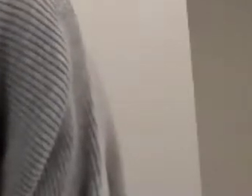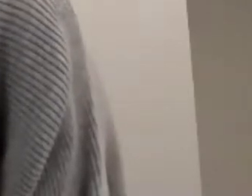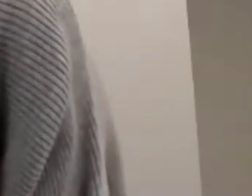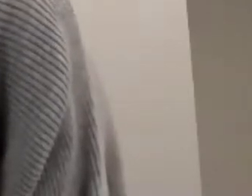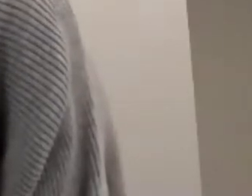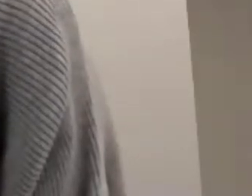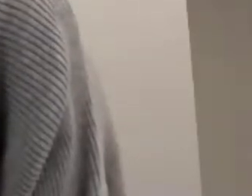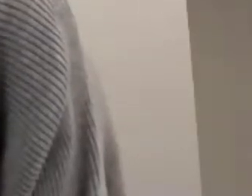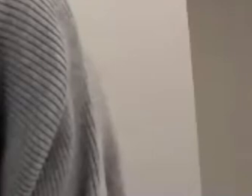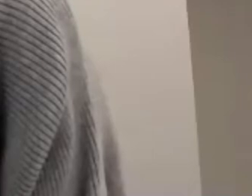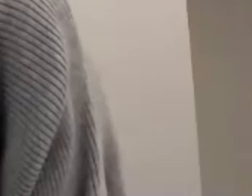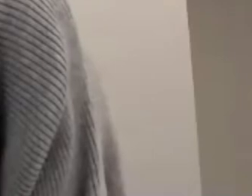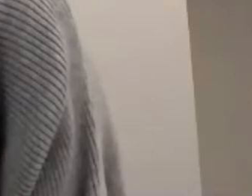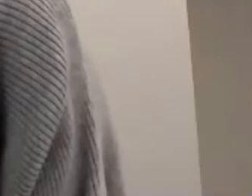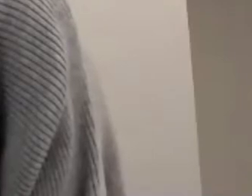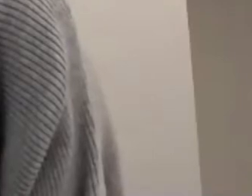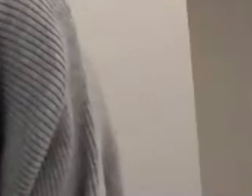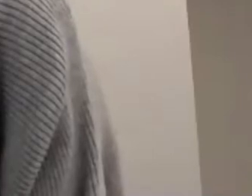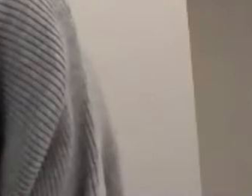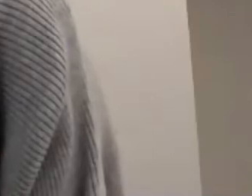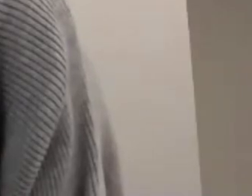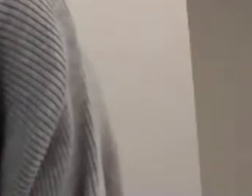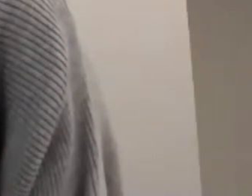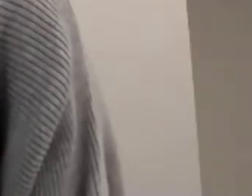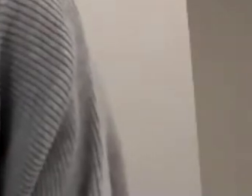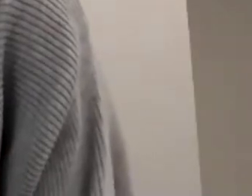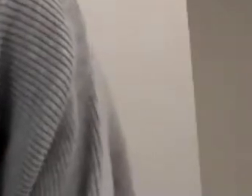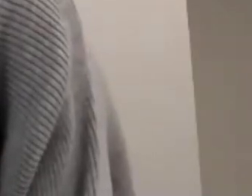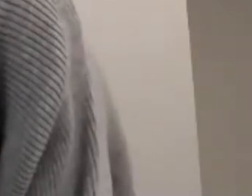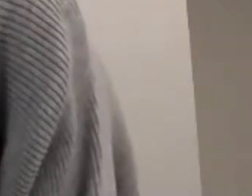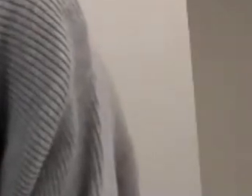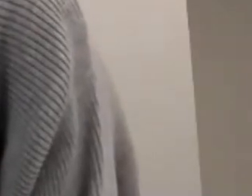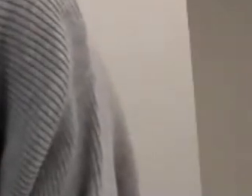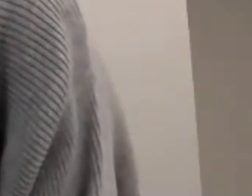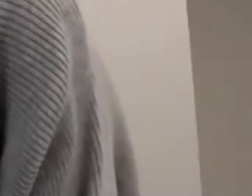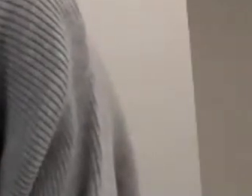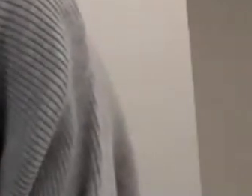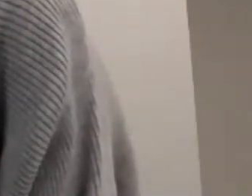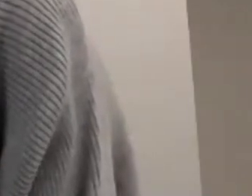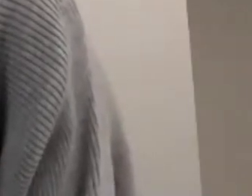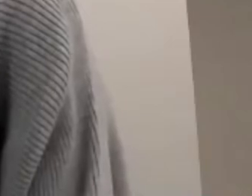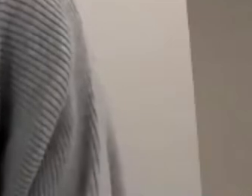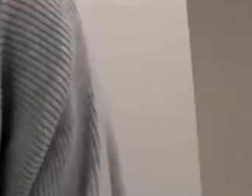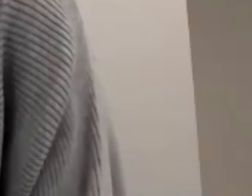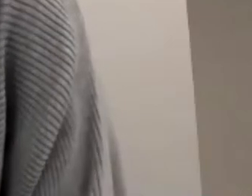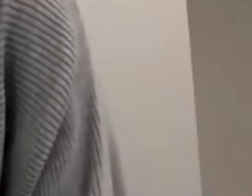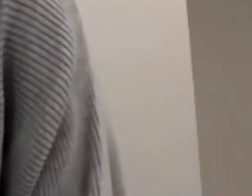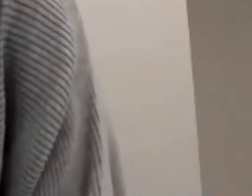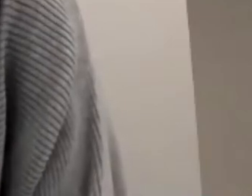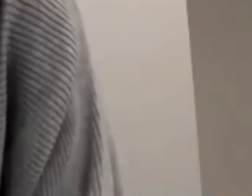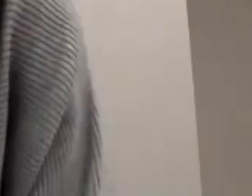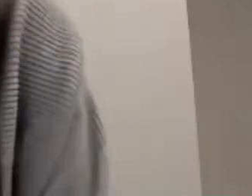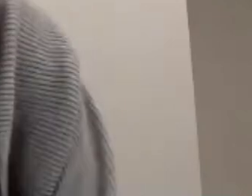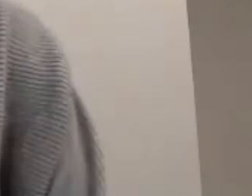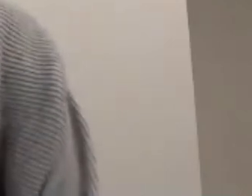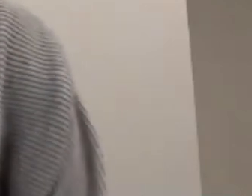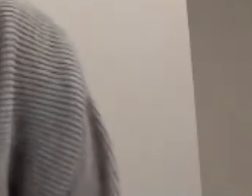um going to we did have a question here from sally um what therapies if any do you have for